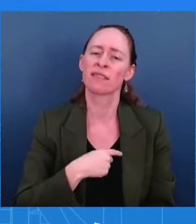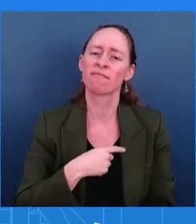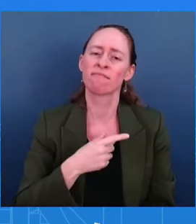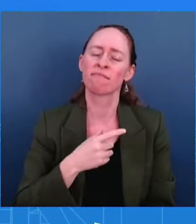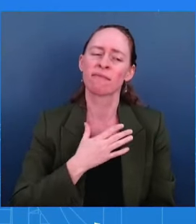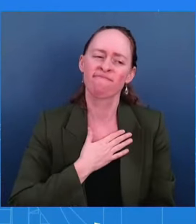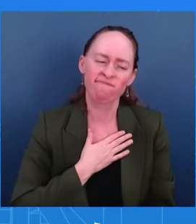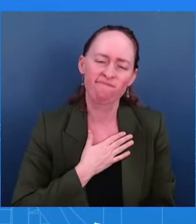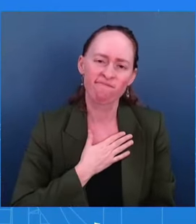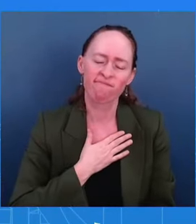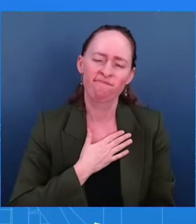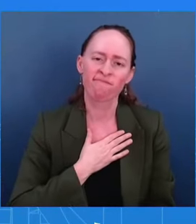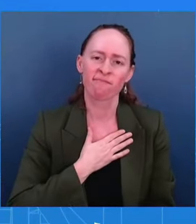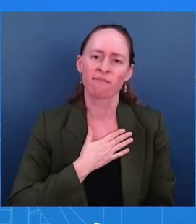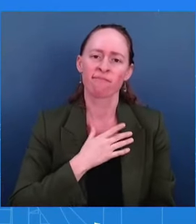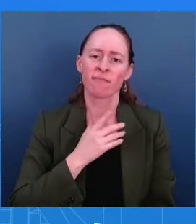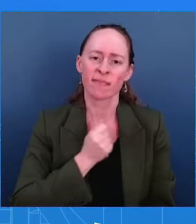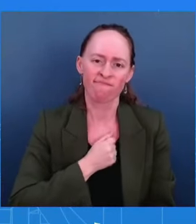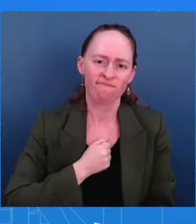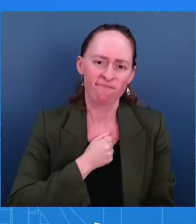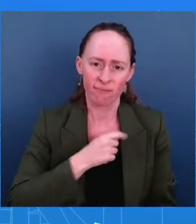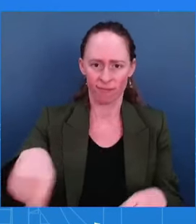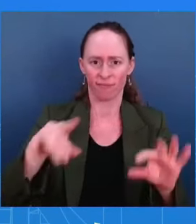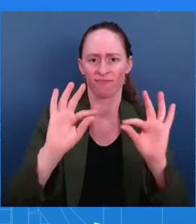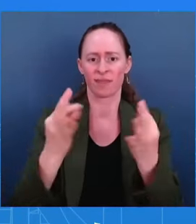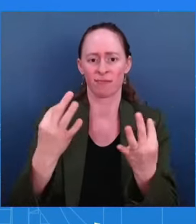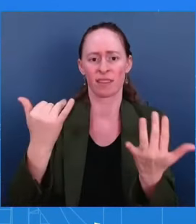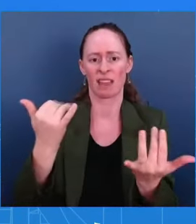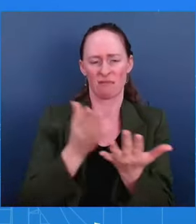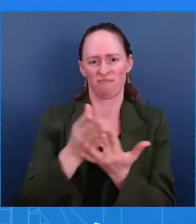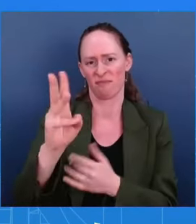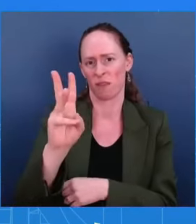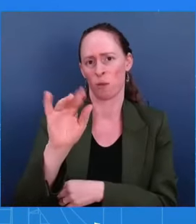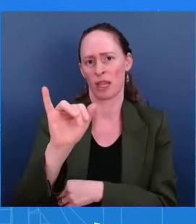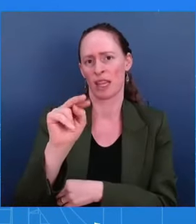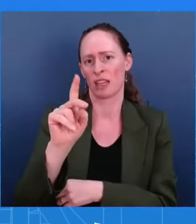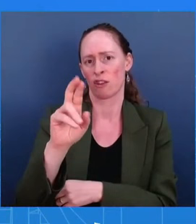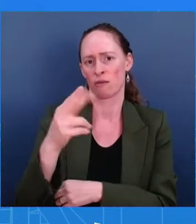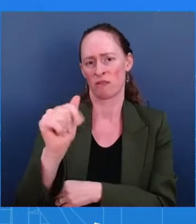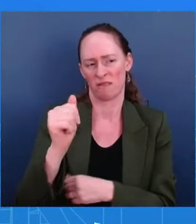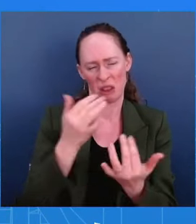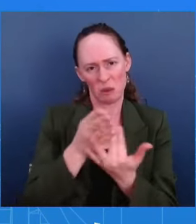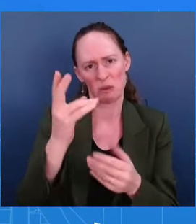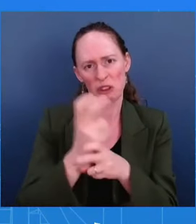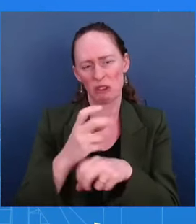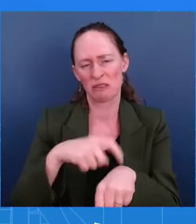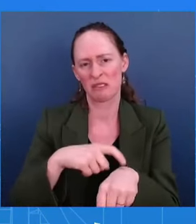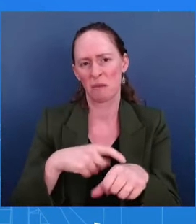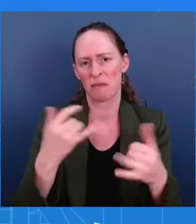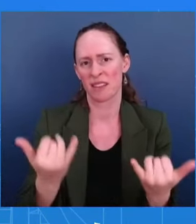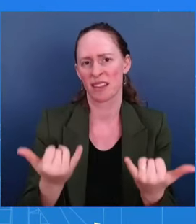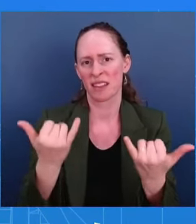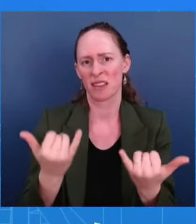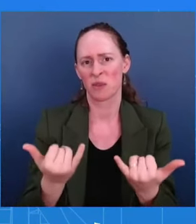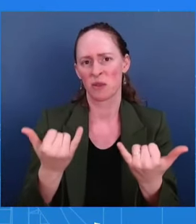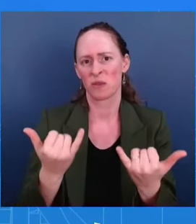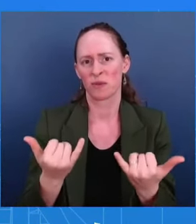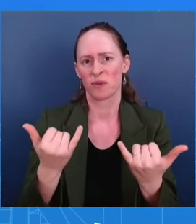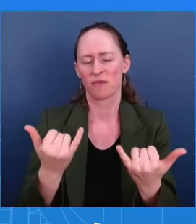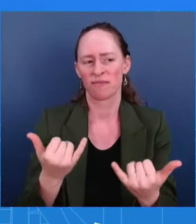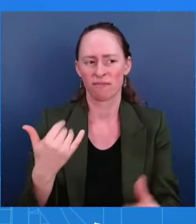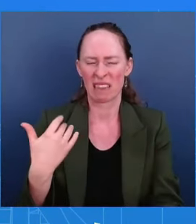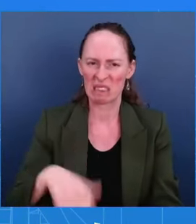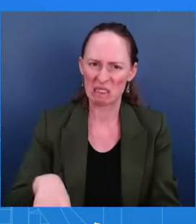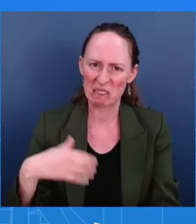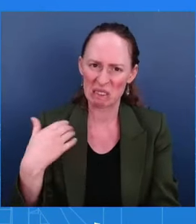Georgia, who are forced to face this act of senseless violence. I want to let you know that